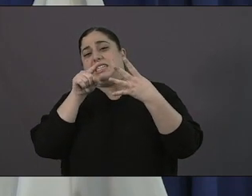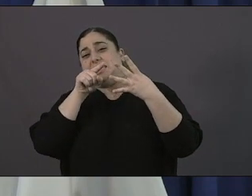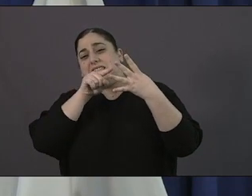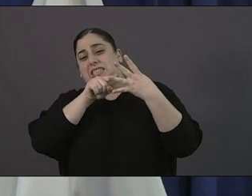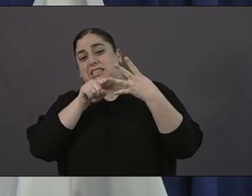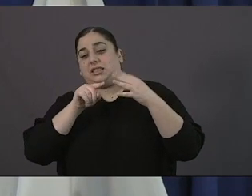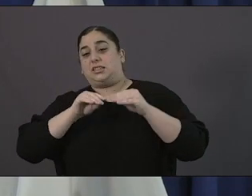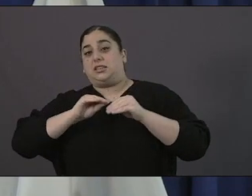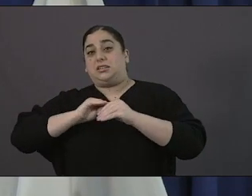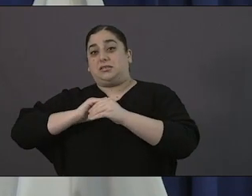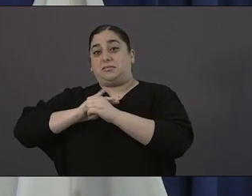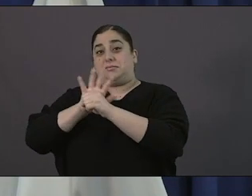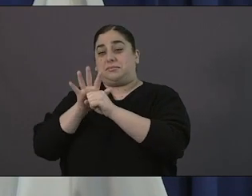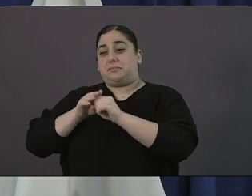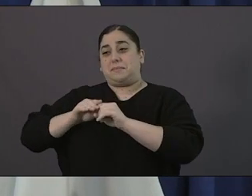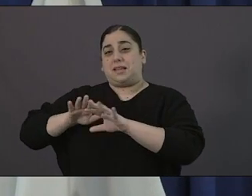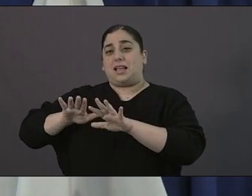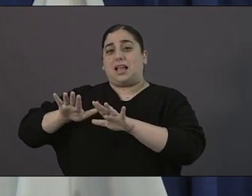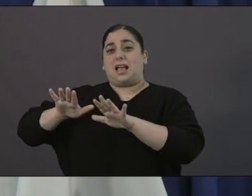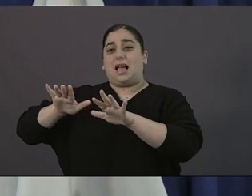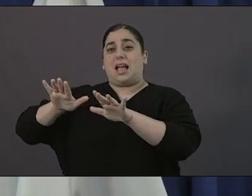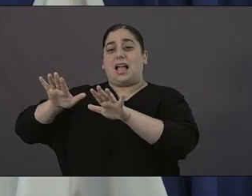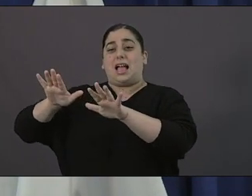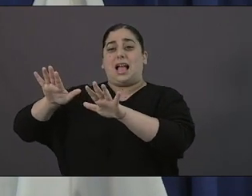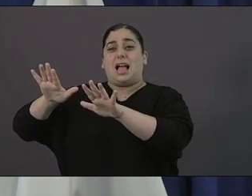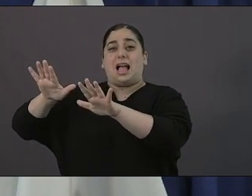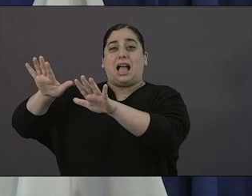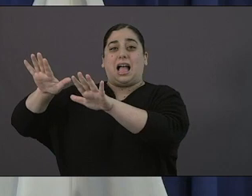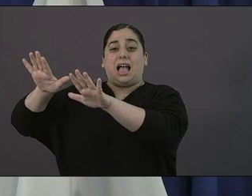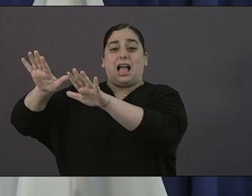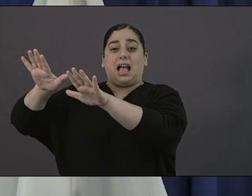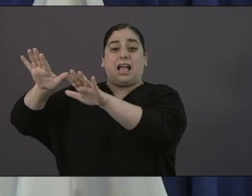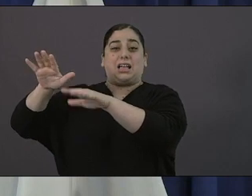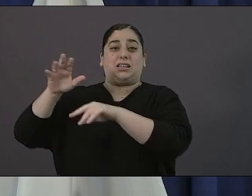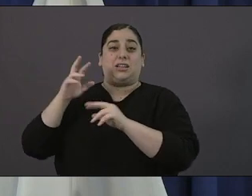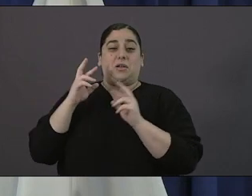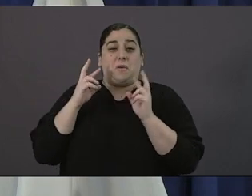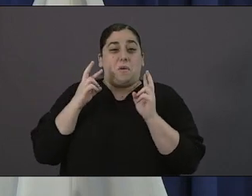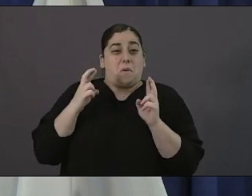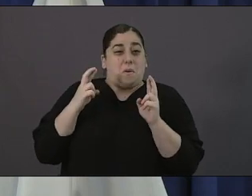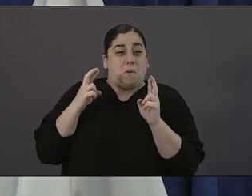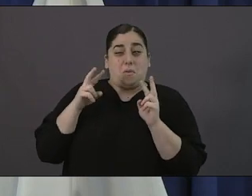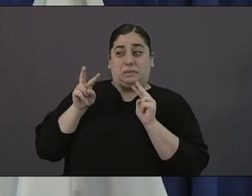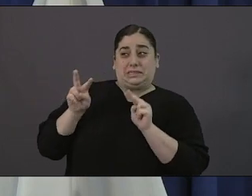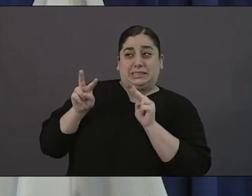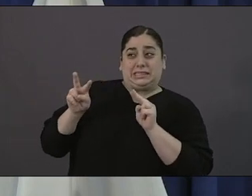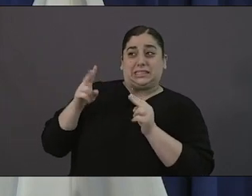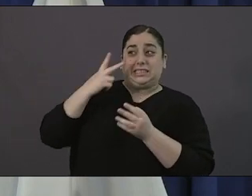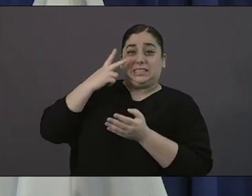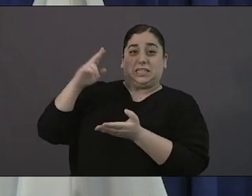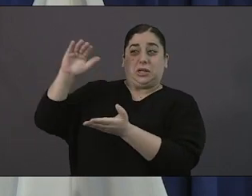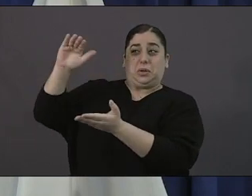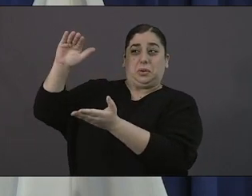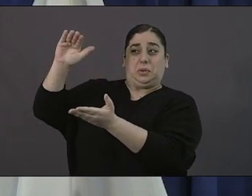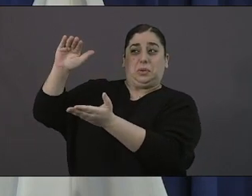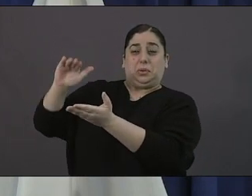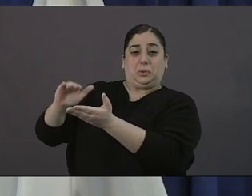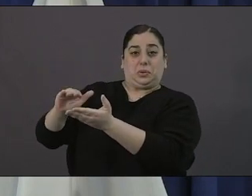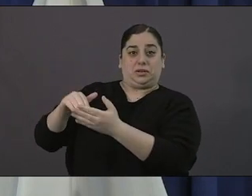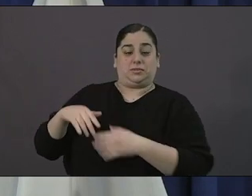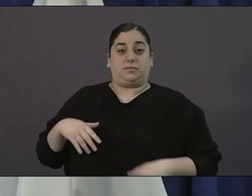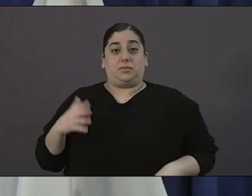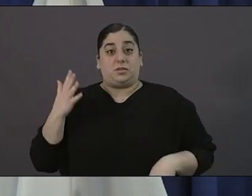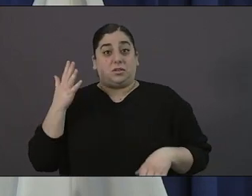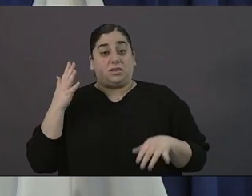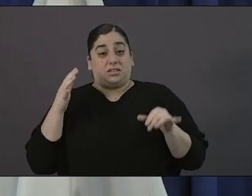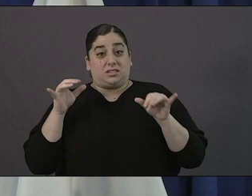because of your efforts it's because you are followed all of the stay-at-home orders it's because you're doing all of the social distancing